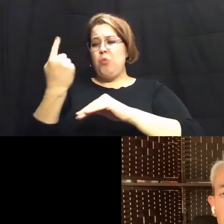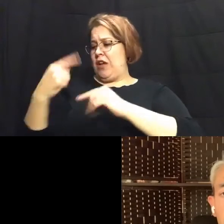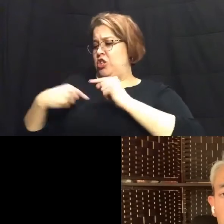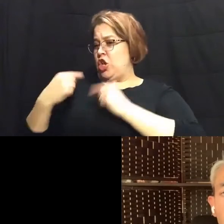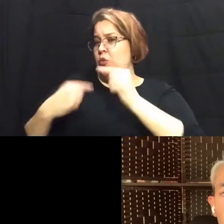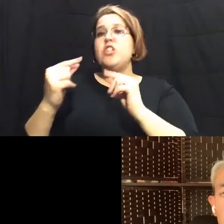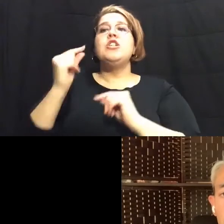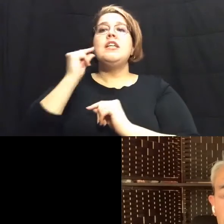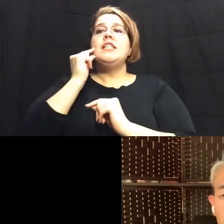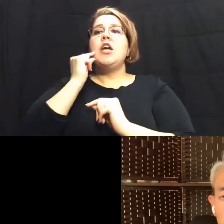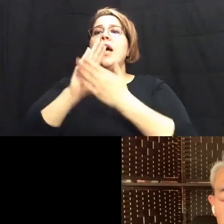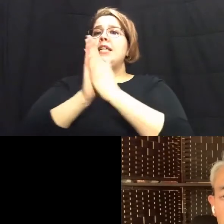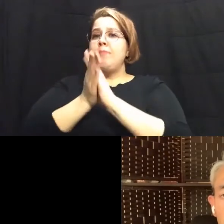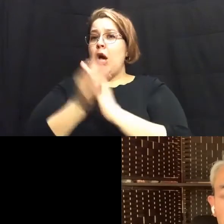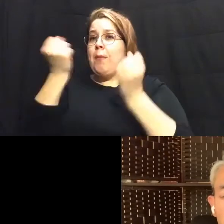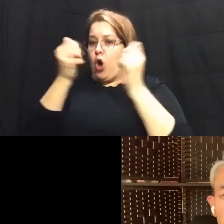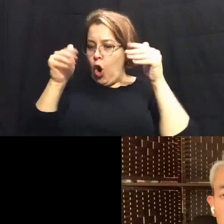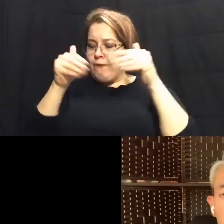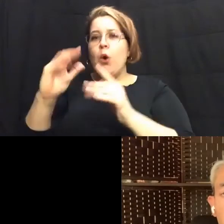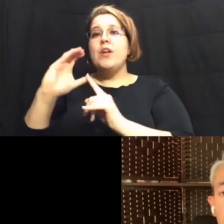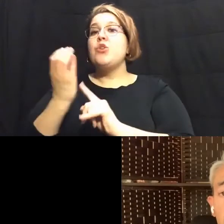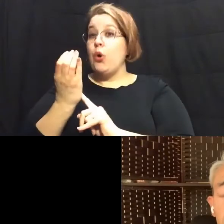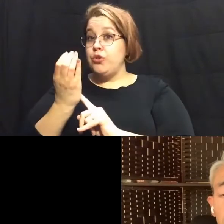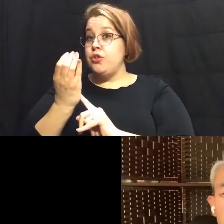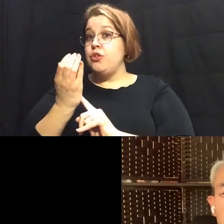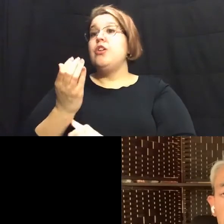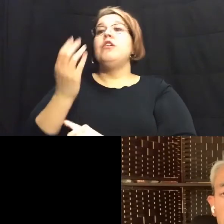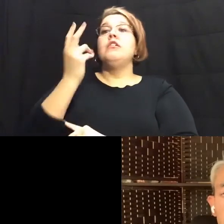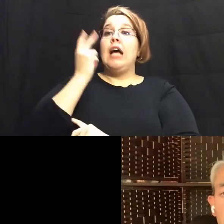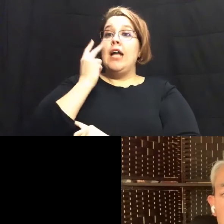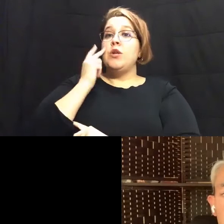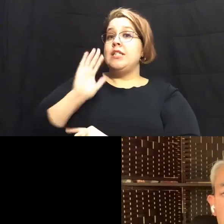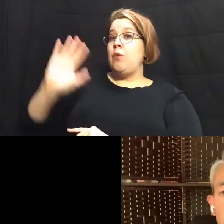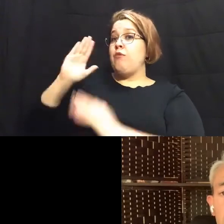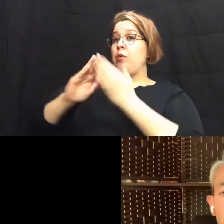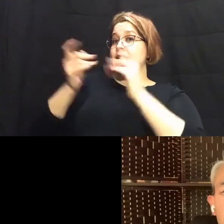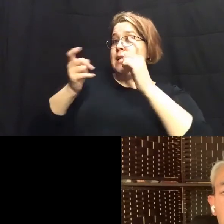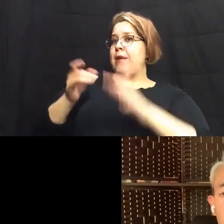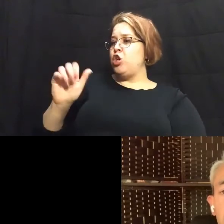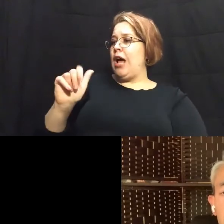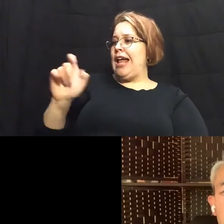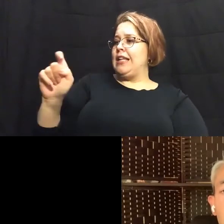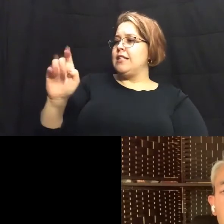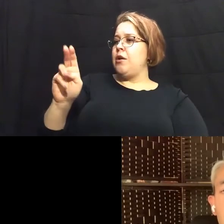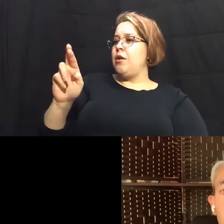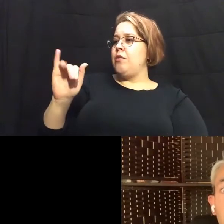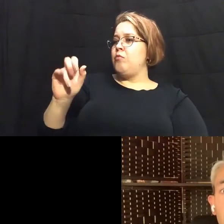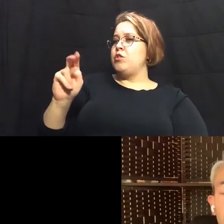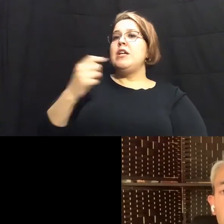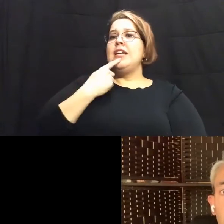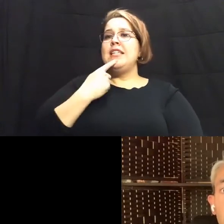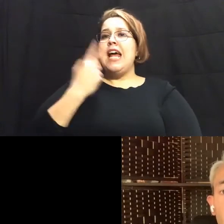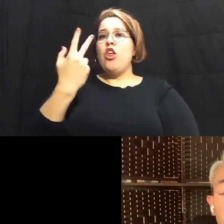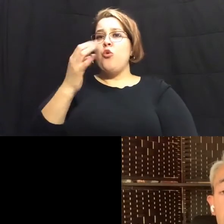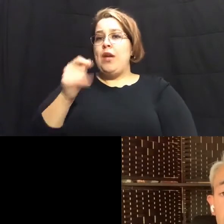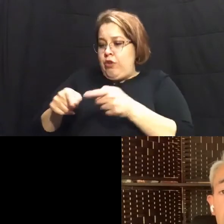antonio into a car centric culture and you can see them when when former city manager alex presenia was saying that three foot sidewalks are not enough